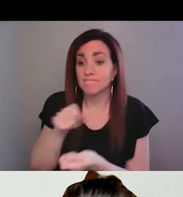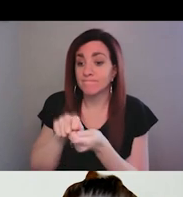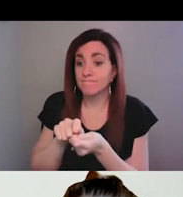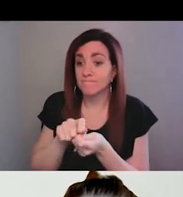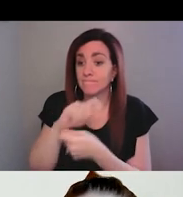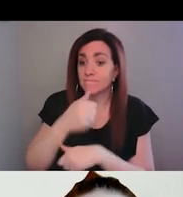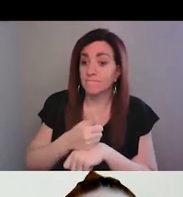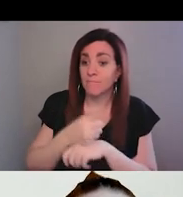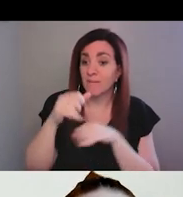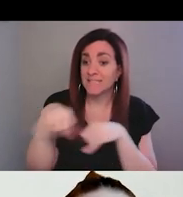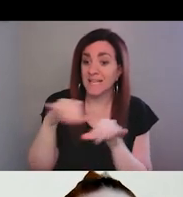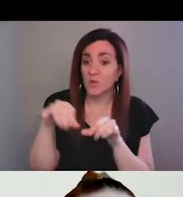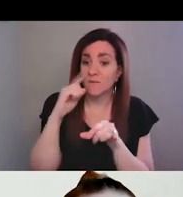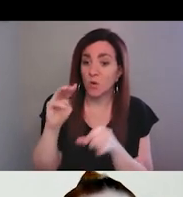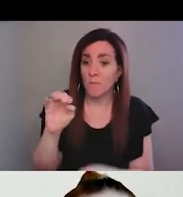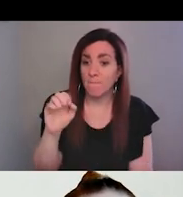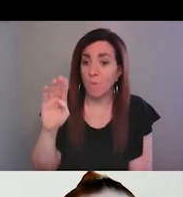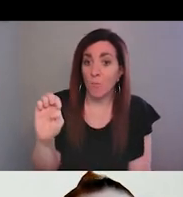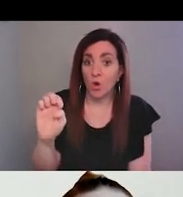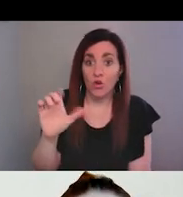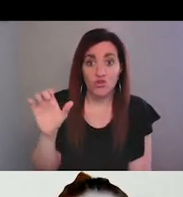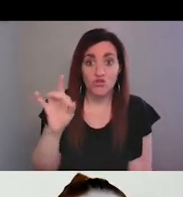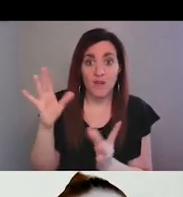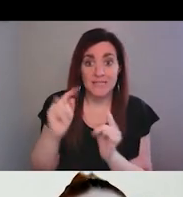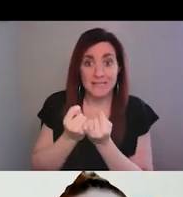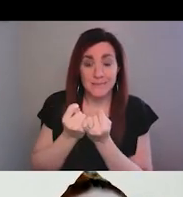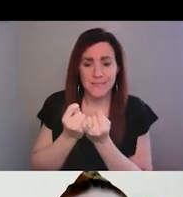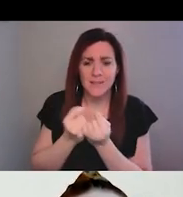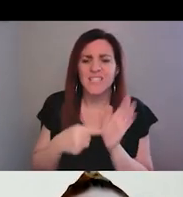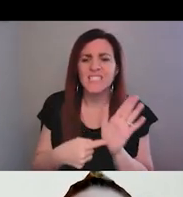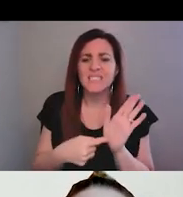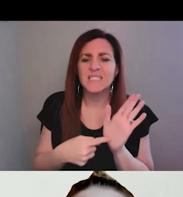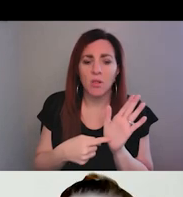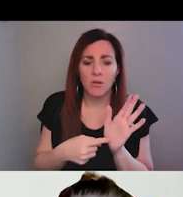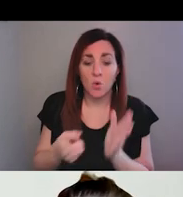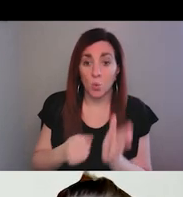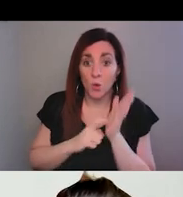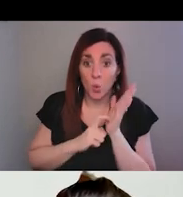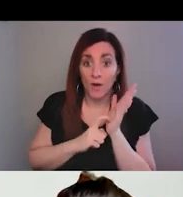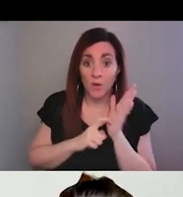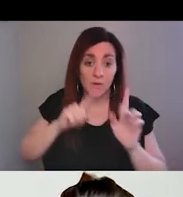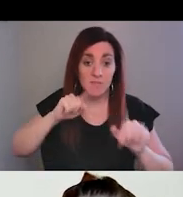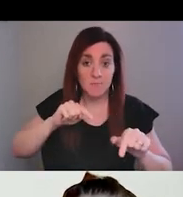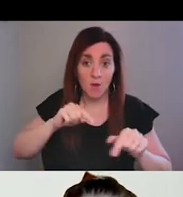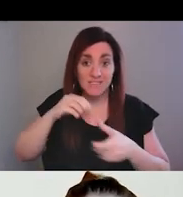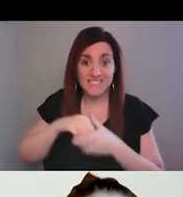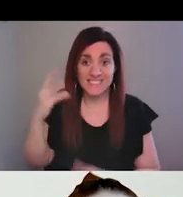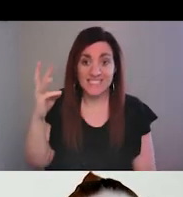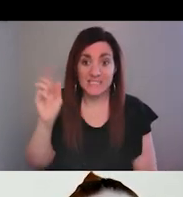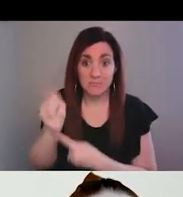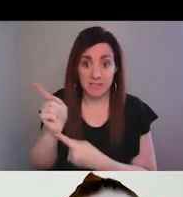standards for mobile crisis teams, um, such as just an example, um, requiring a response within 60 minutes.